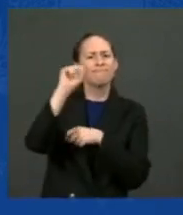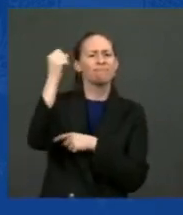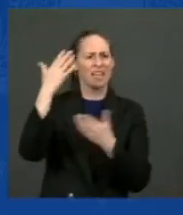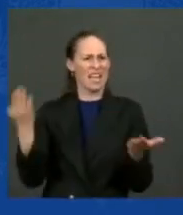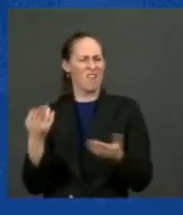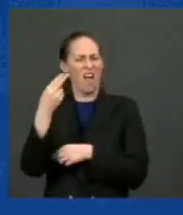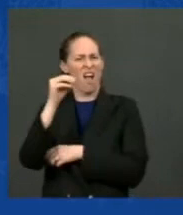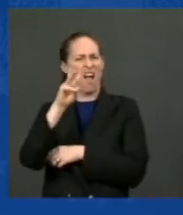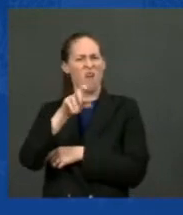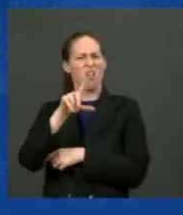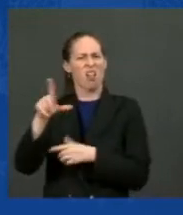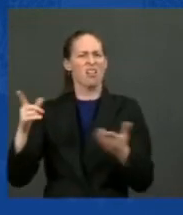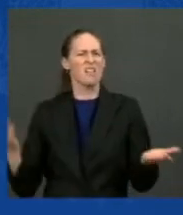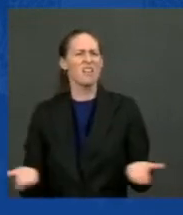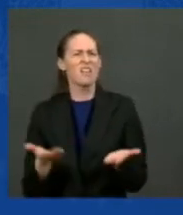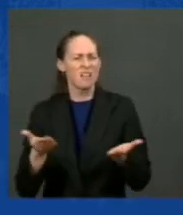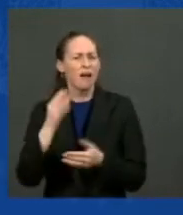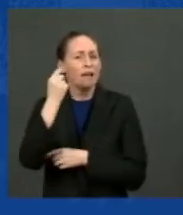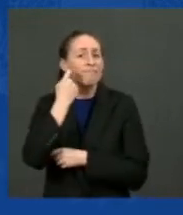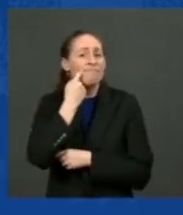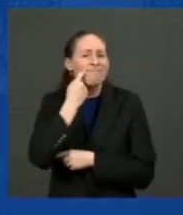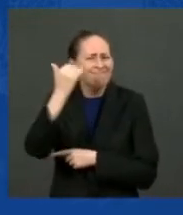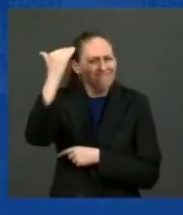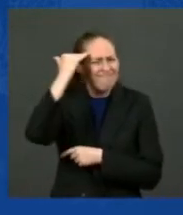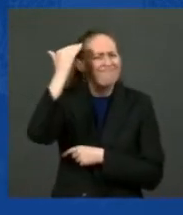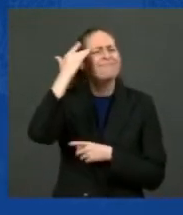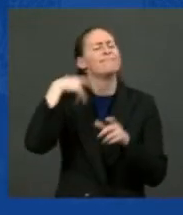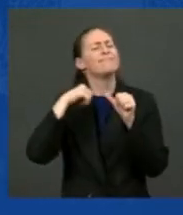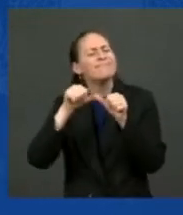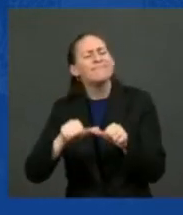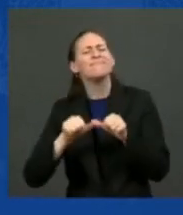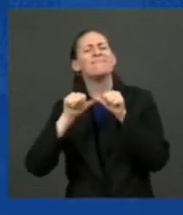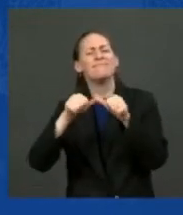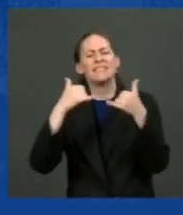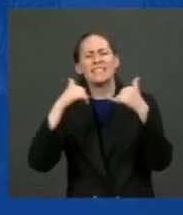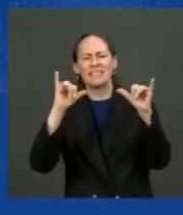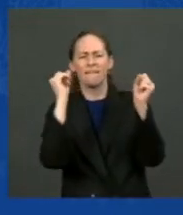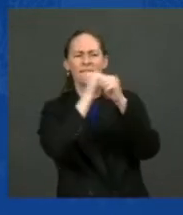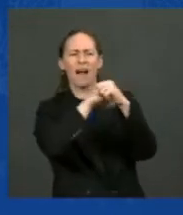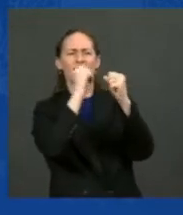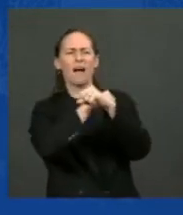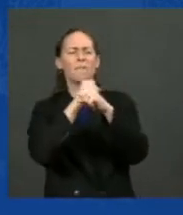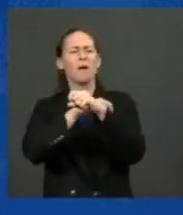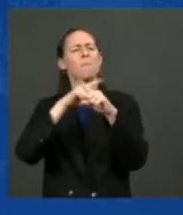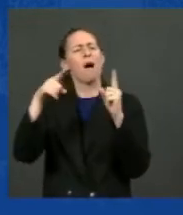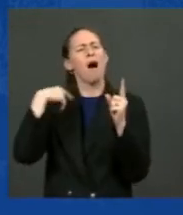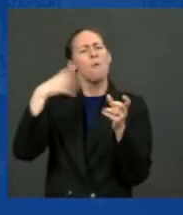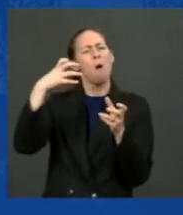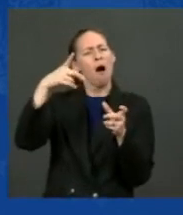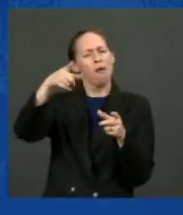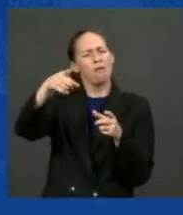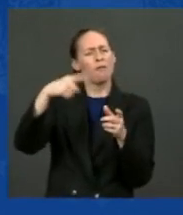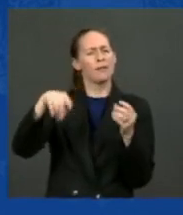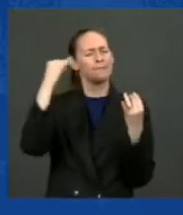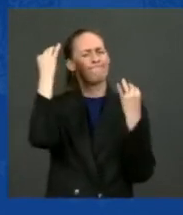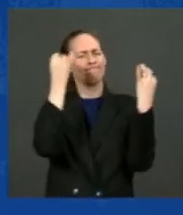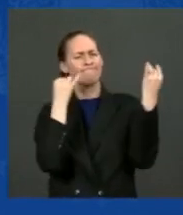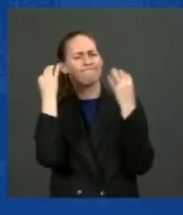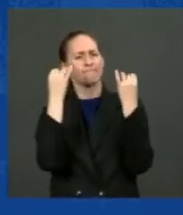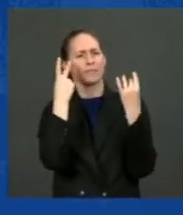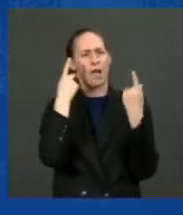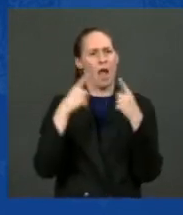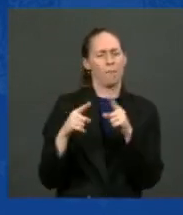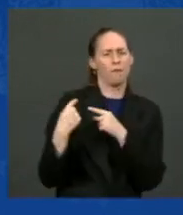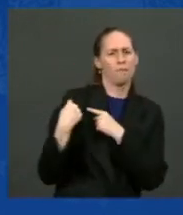It's a never-ending battle, but think about what else will unfolded in these critical decades. Great